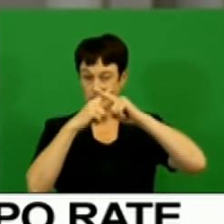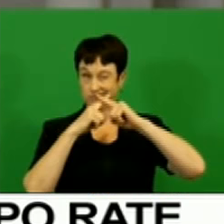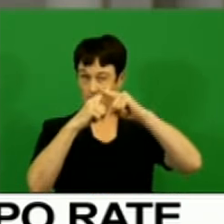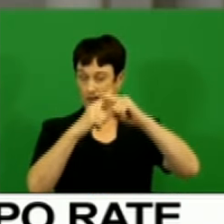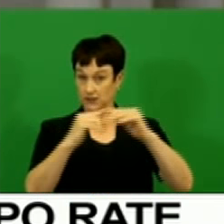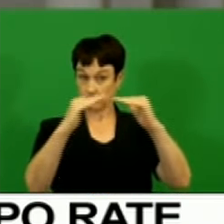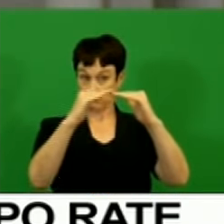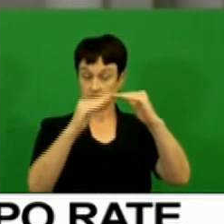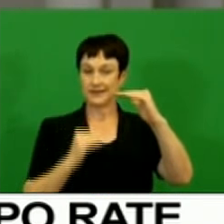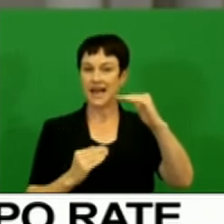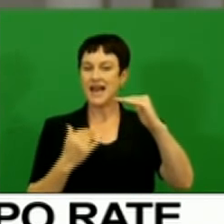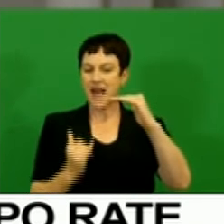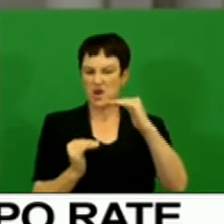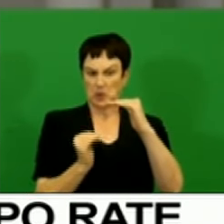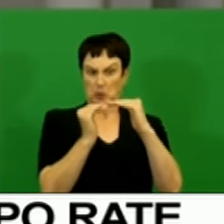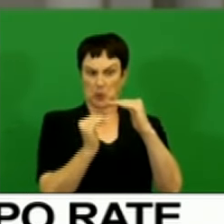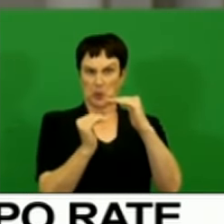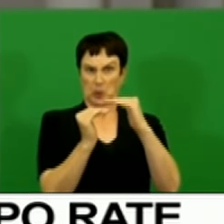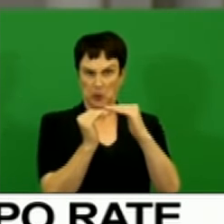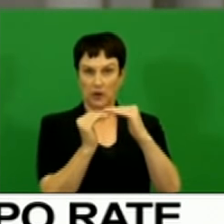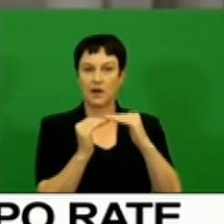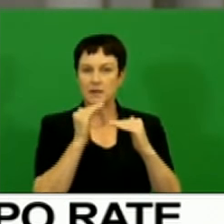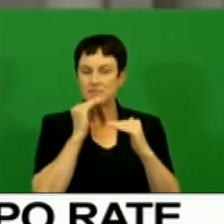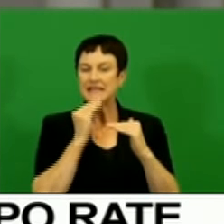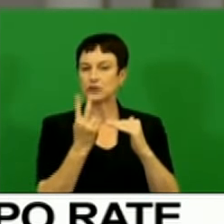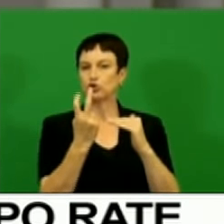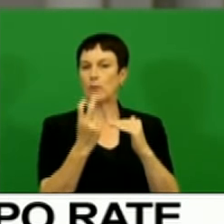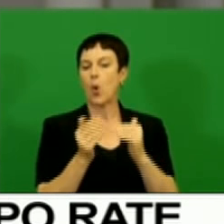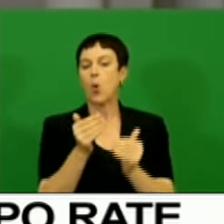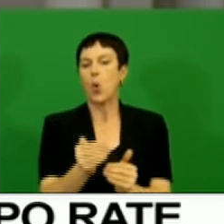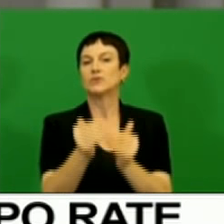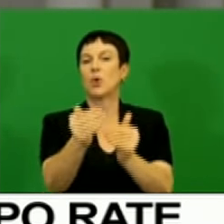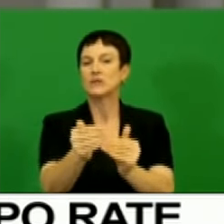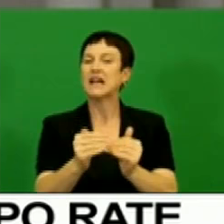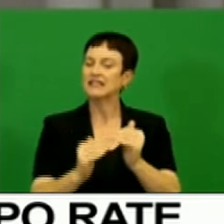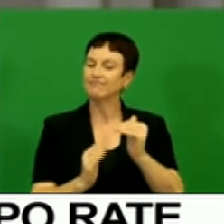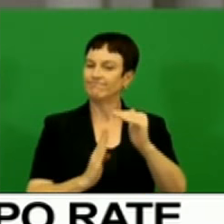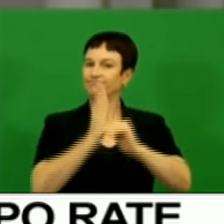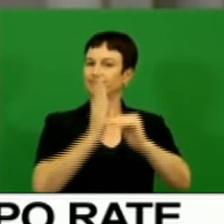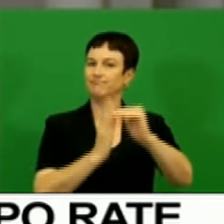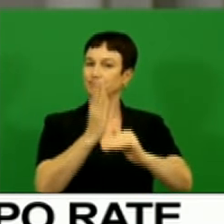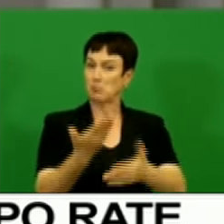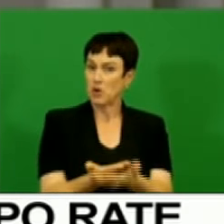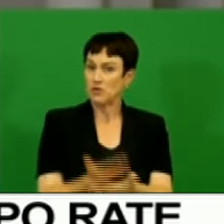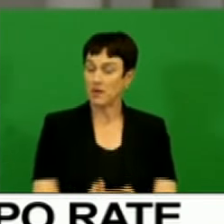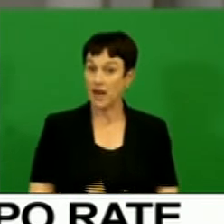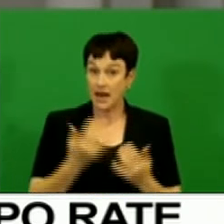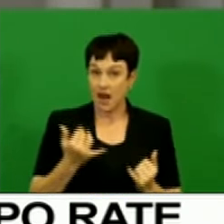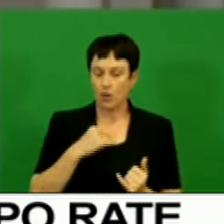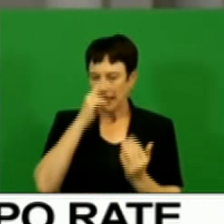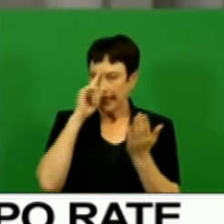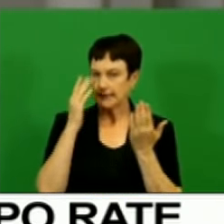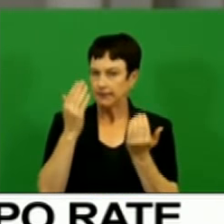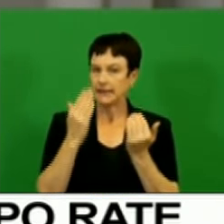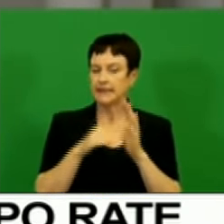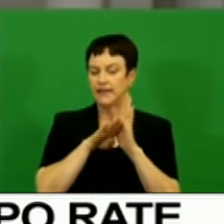target range by a further two quarters. Inflation is now expected to return to